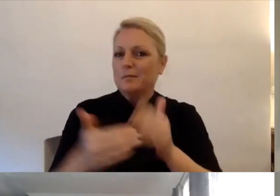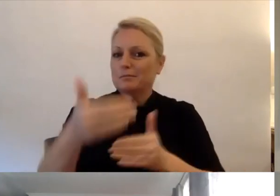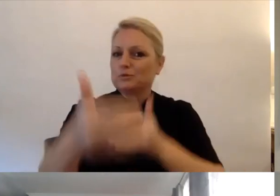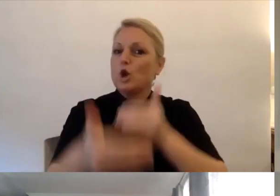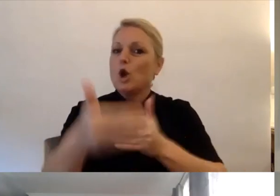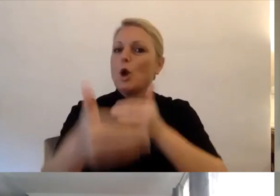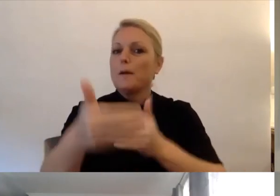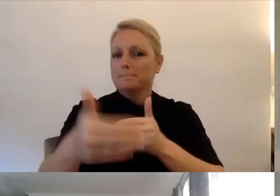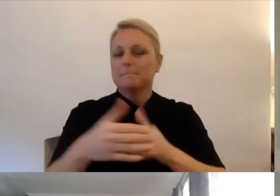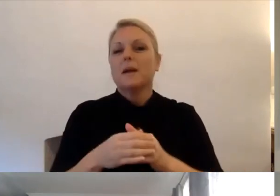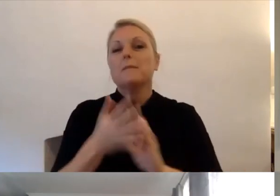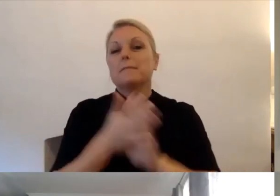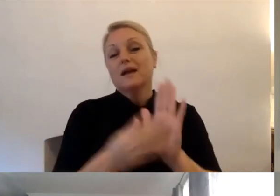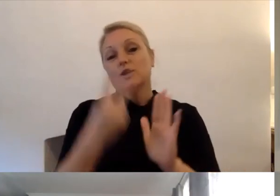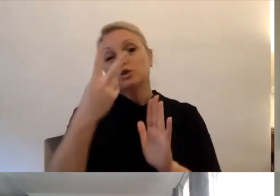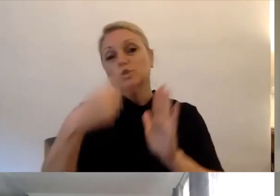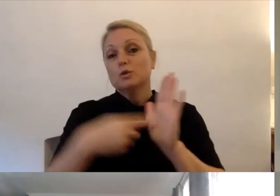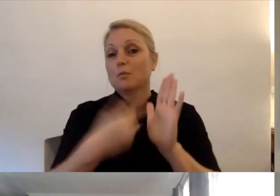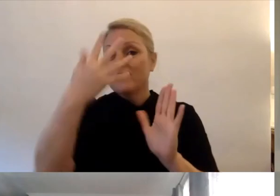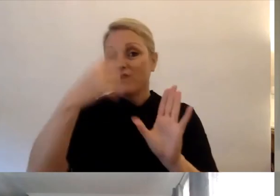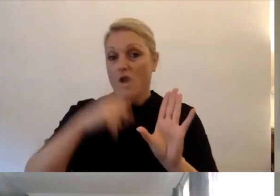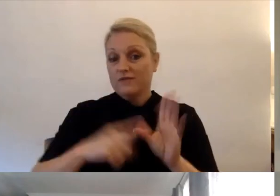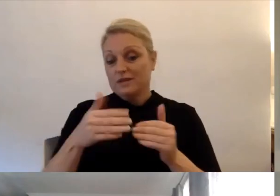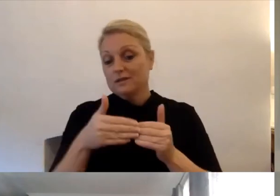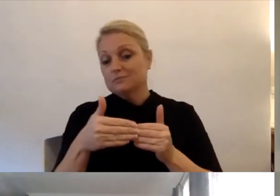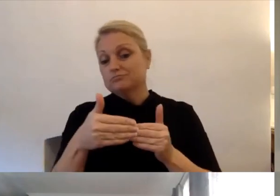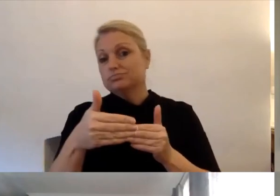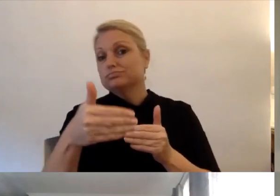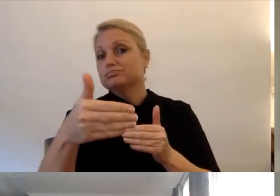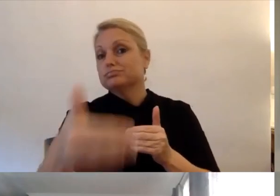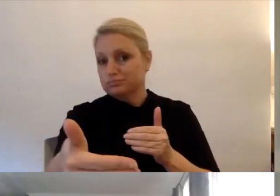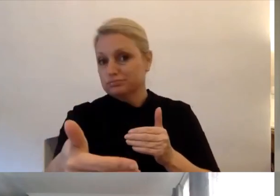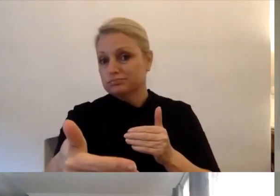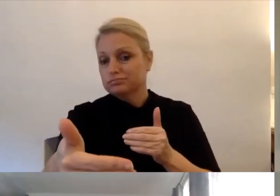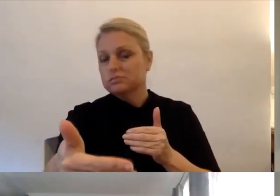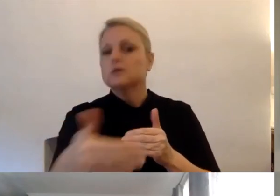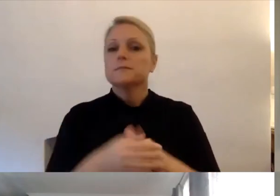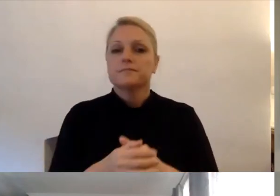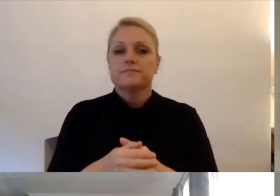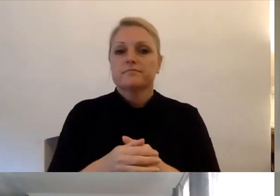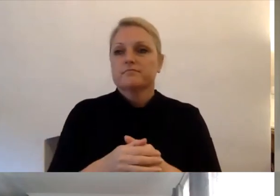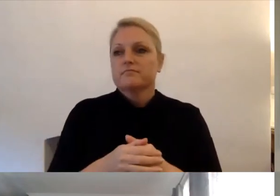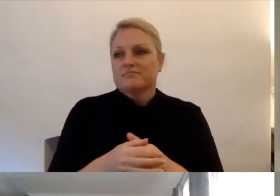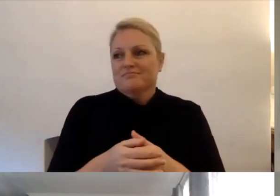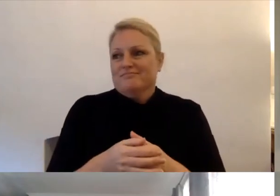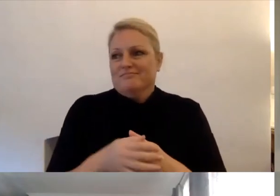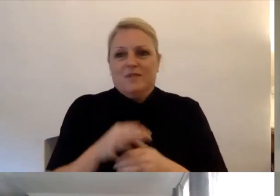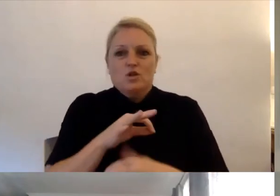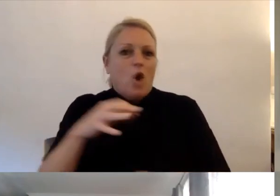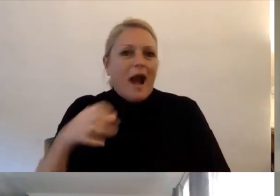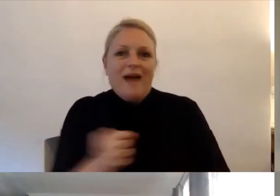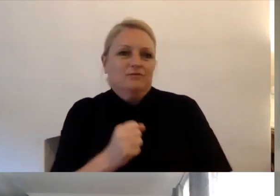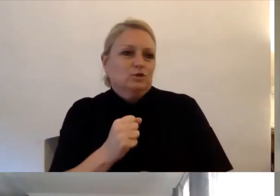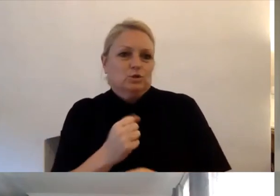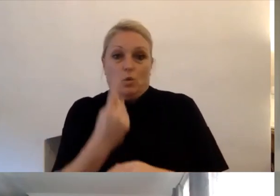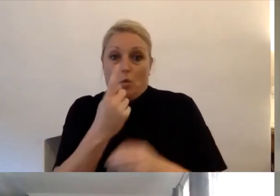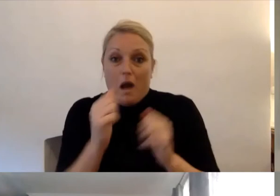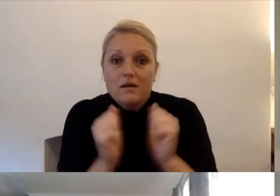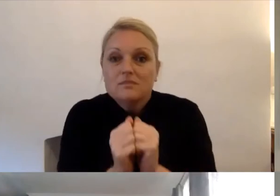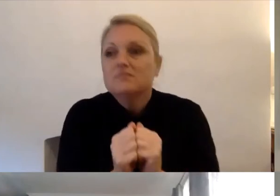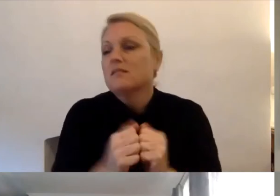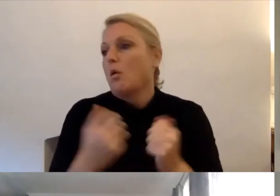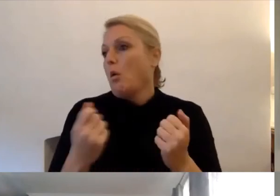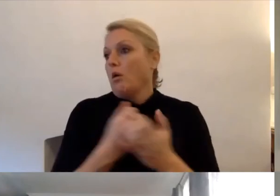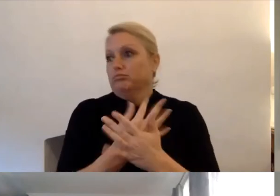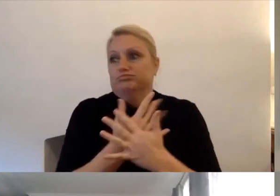the next two years. So there's no minimum or maximum amount of sessions that